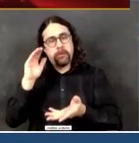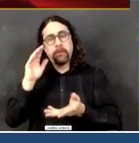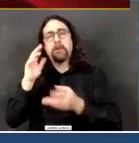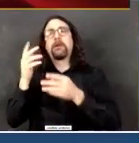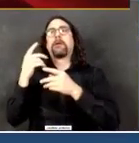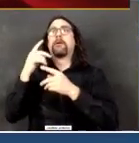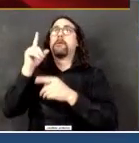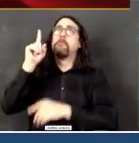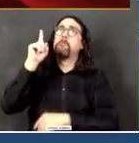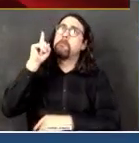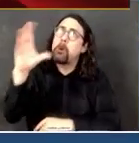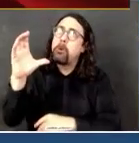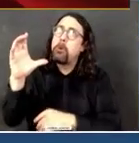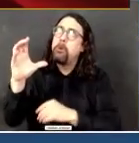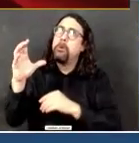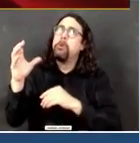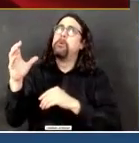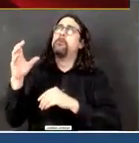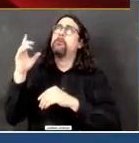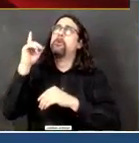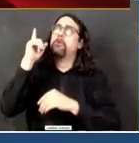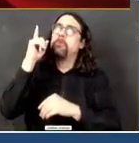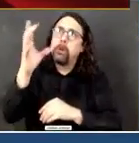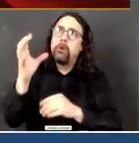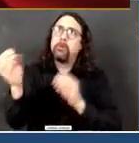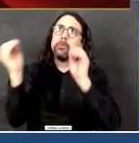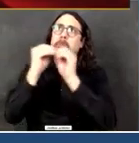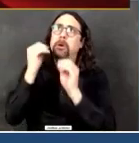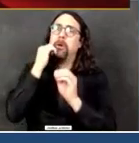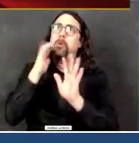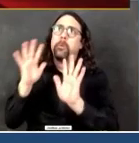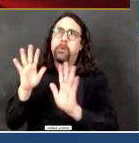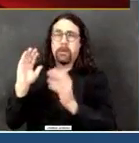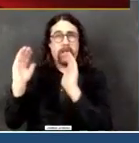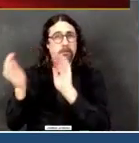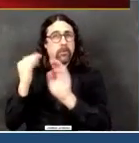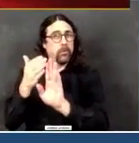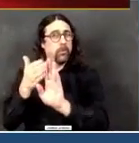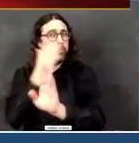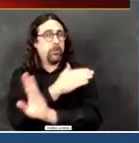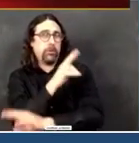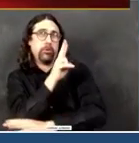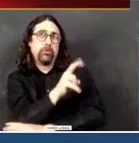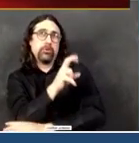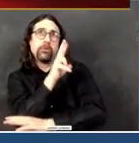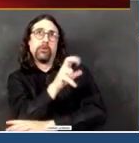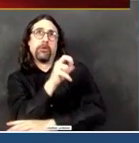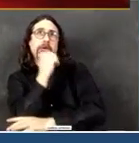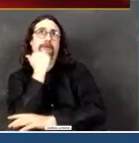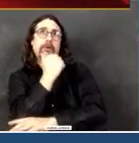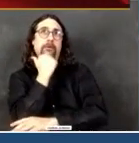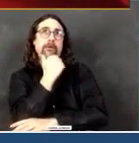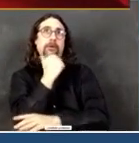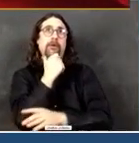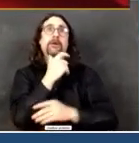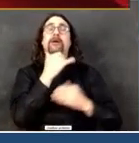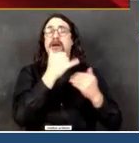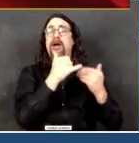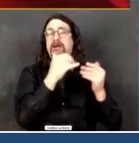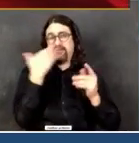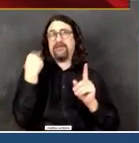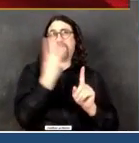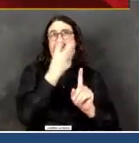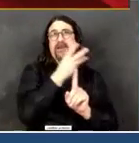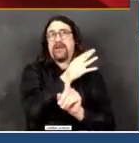Today, I can tell you that number has gone down again, 70 more people per day now is what we're seeing on average. But